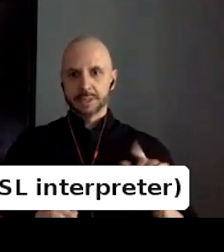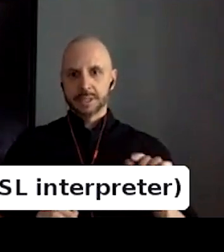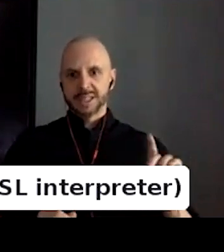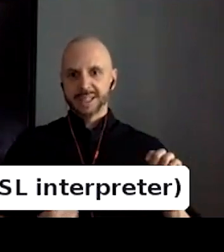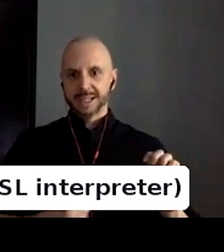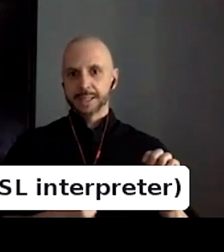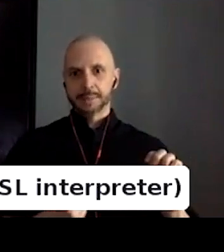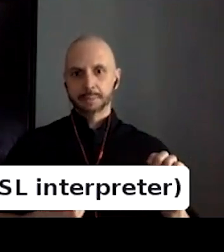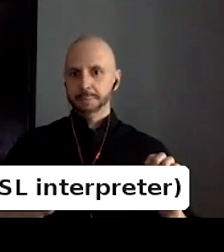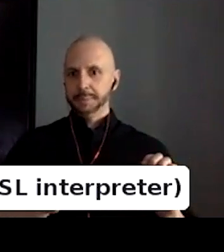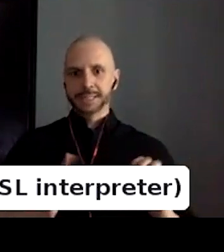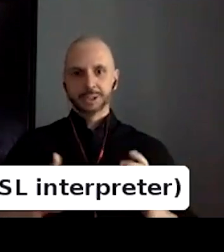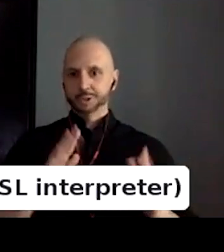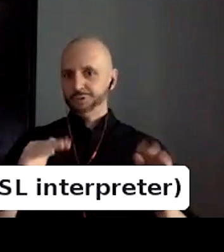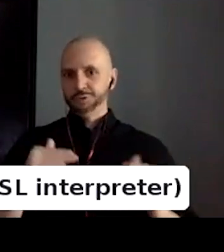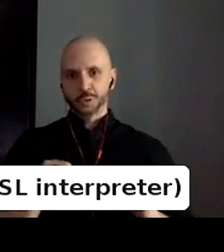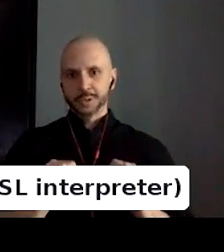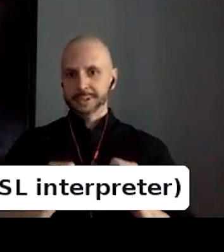all the, all the way.